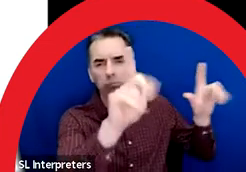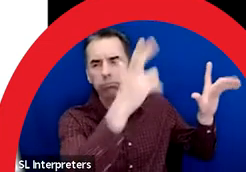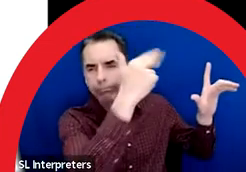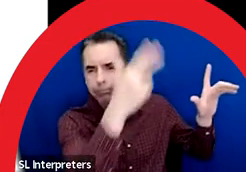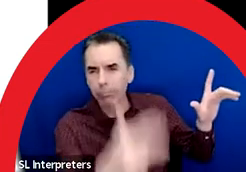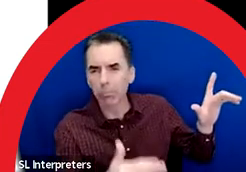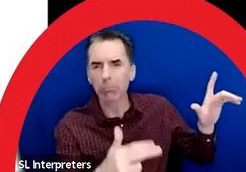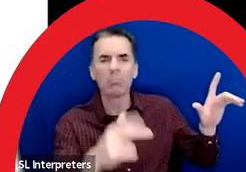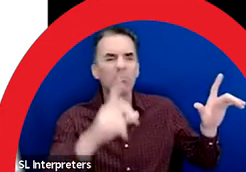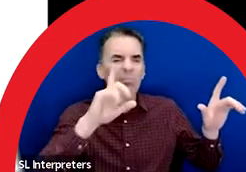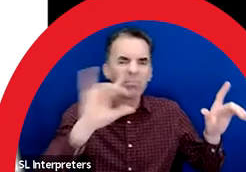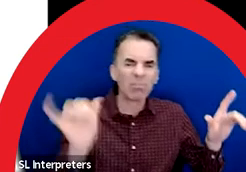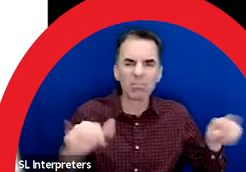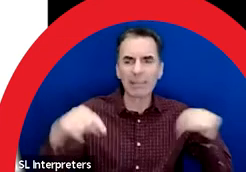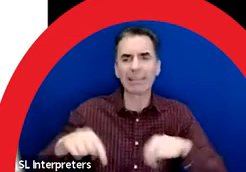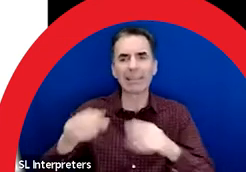Calgary.